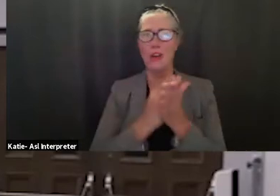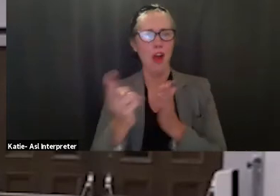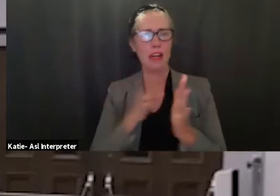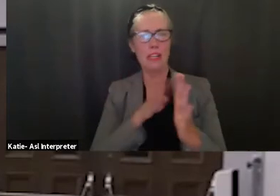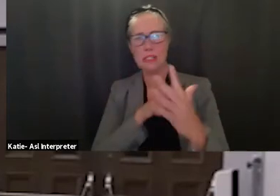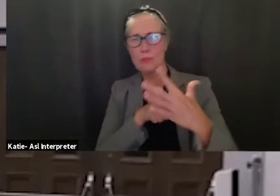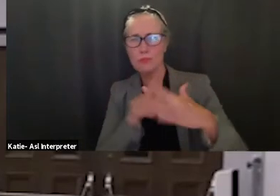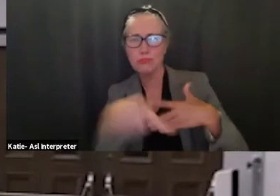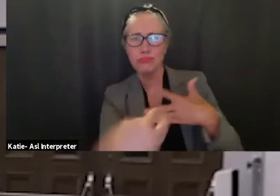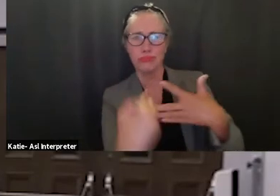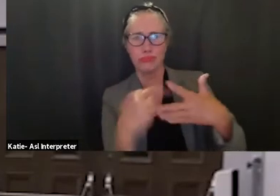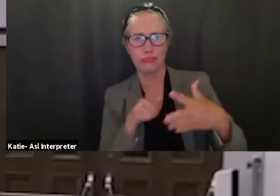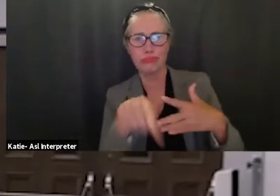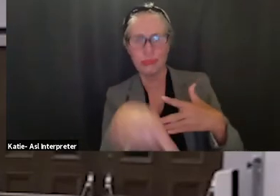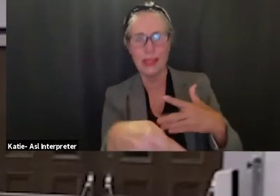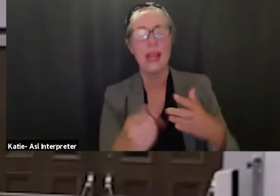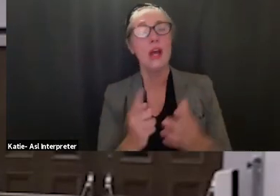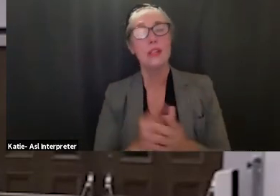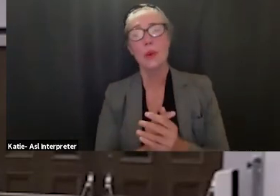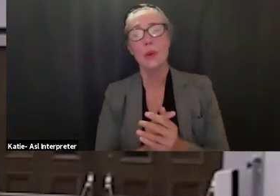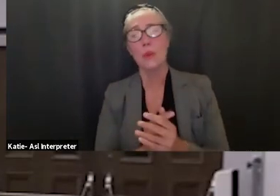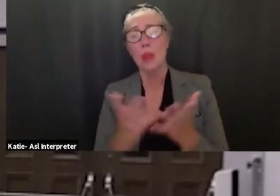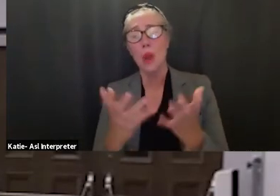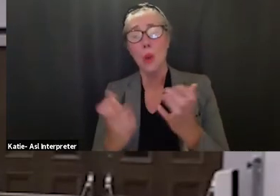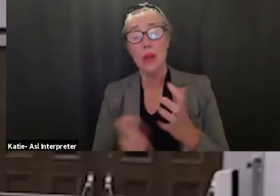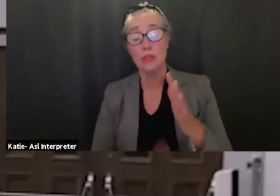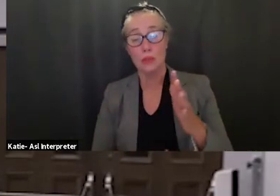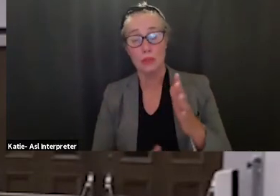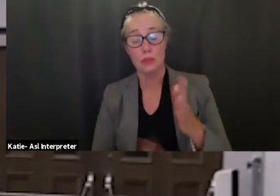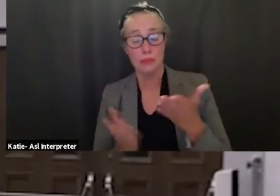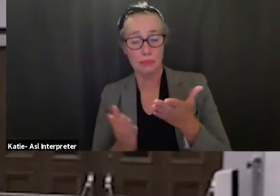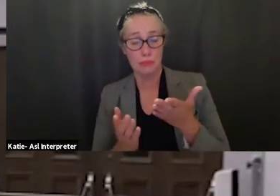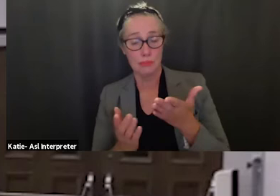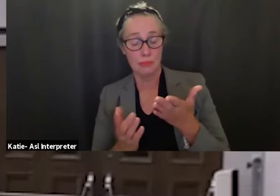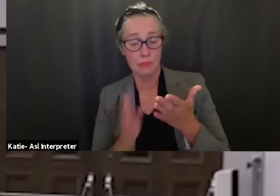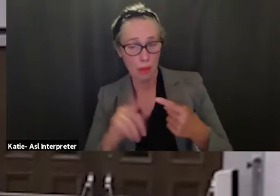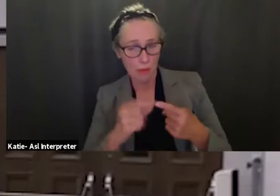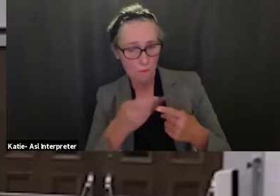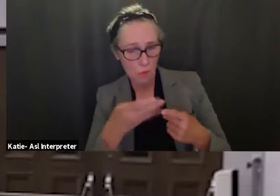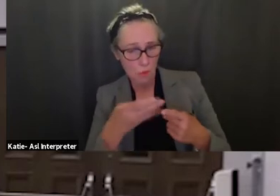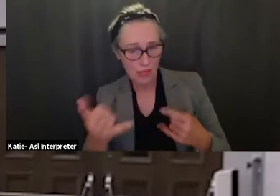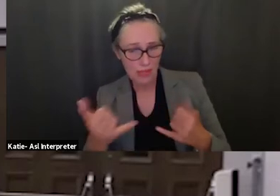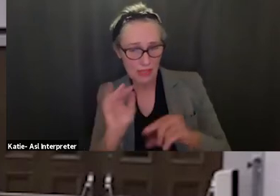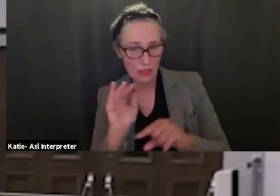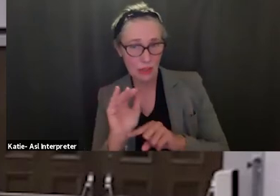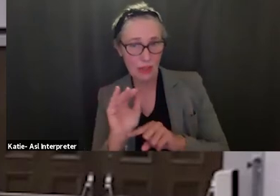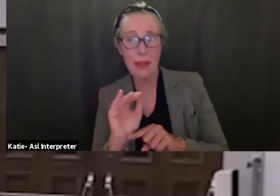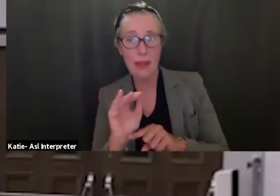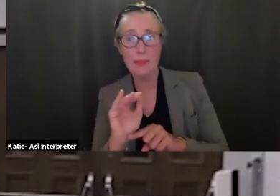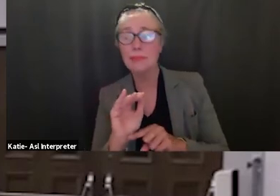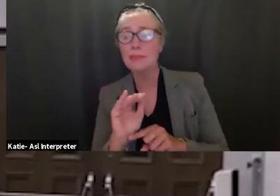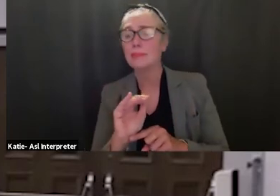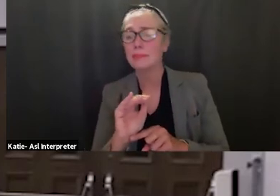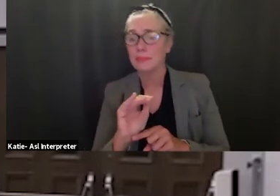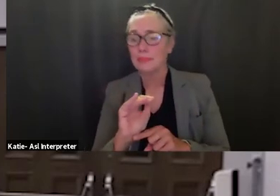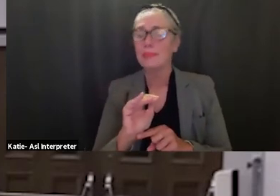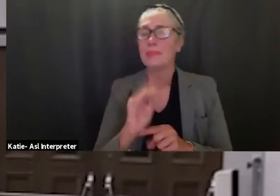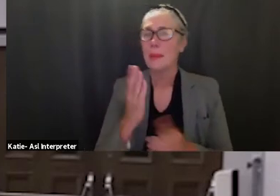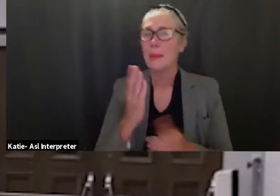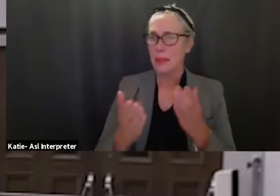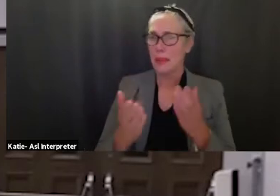said there's there's a couple things i wanted to just kind of bring up tonight um as as you probably know